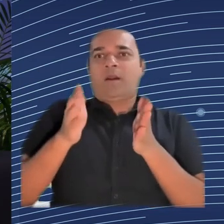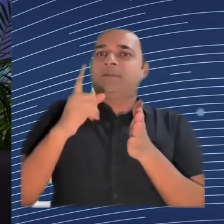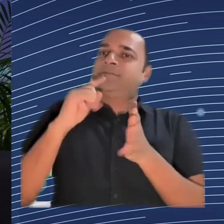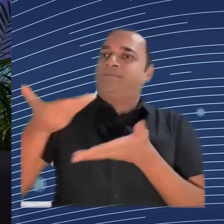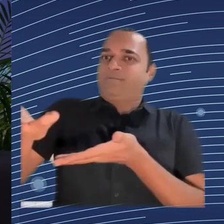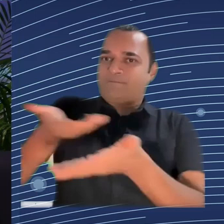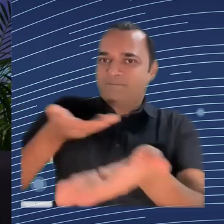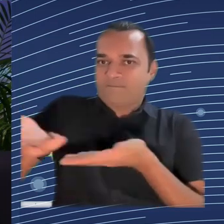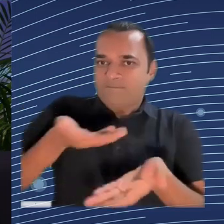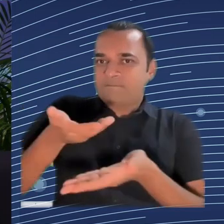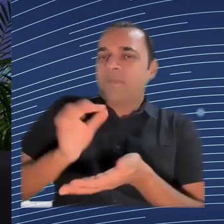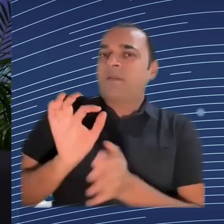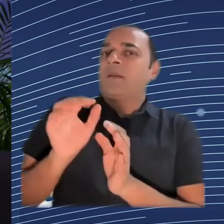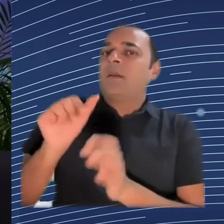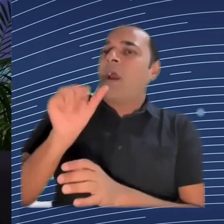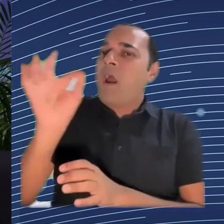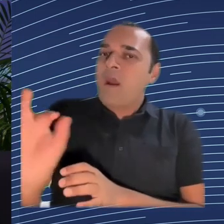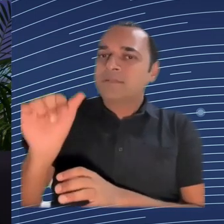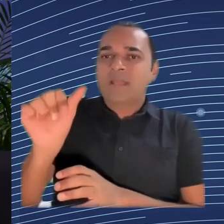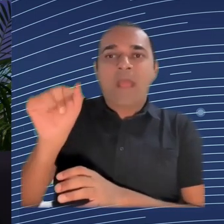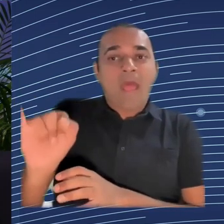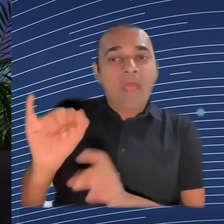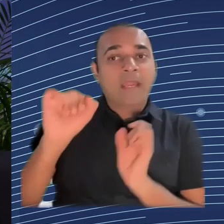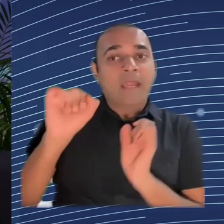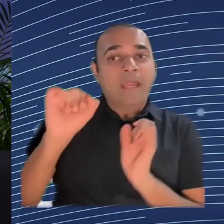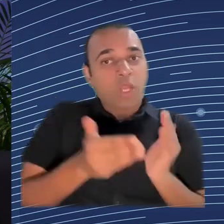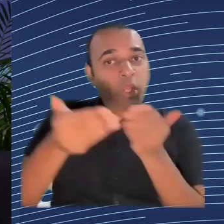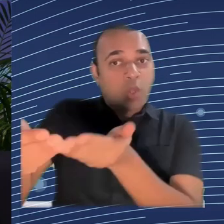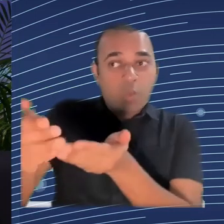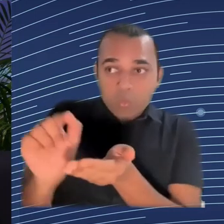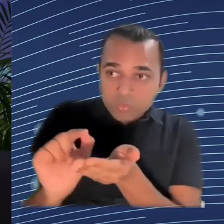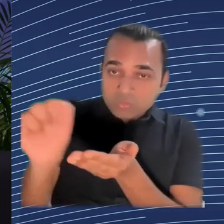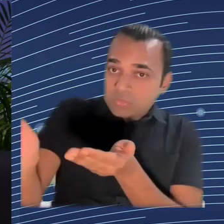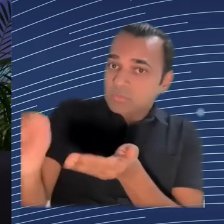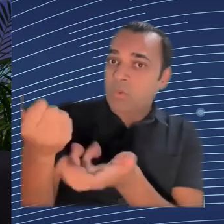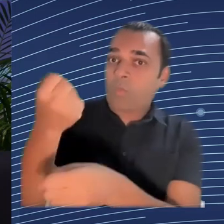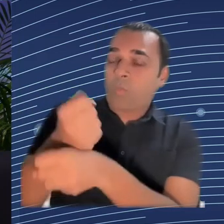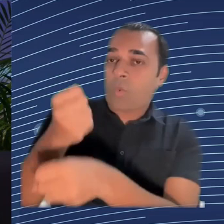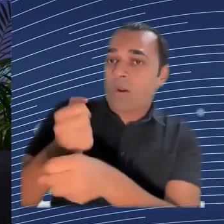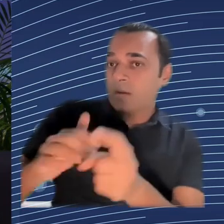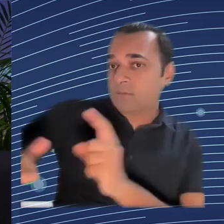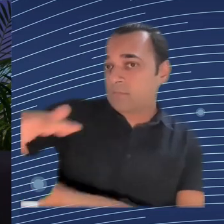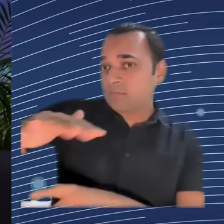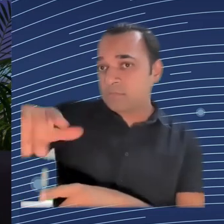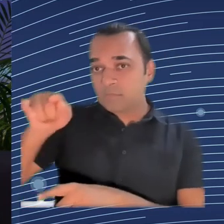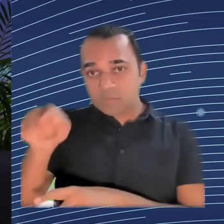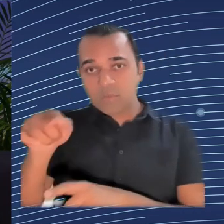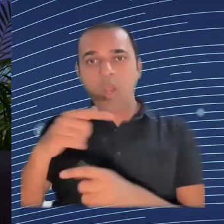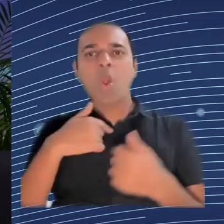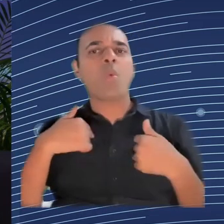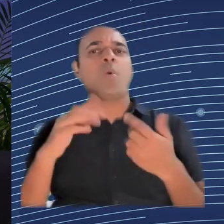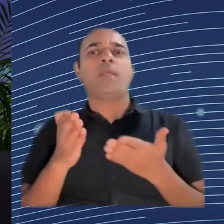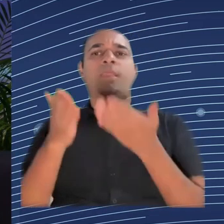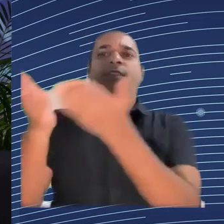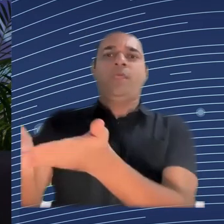organized, formed, developed, within what we